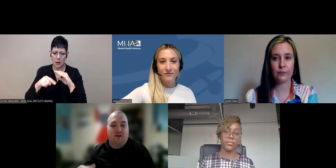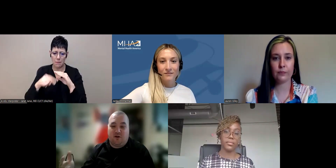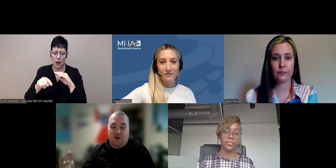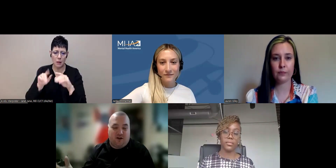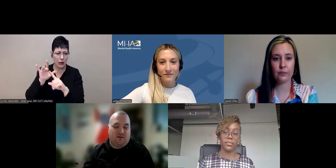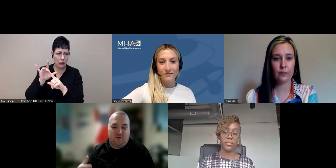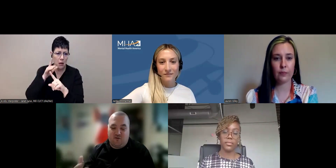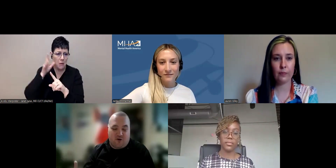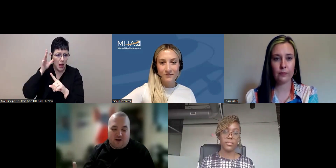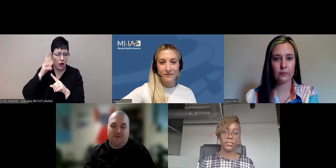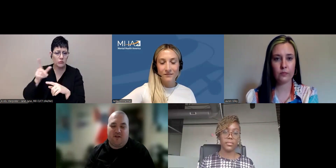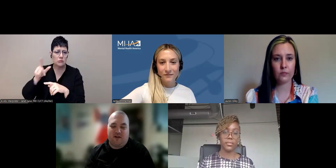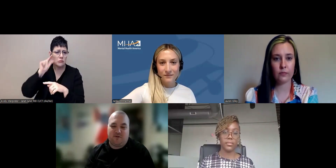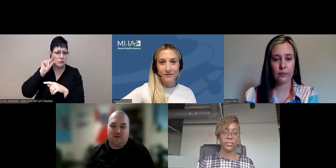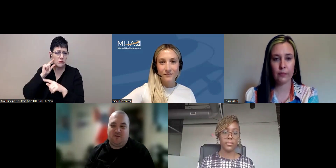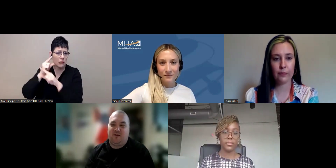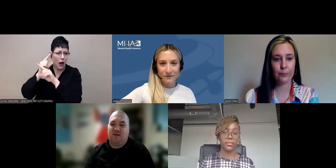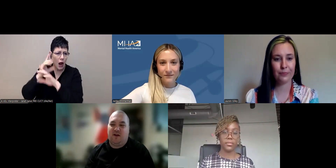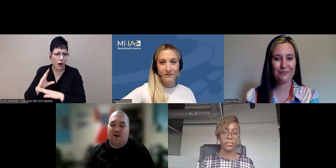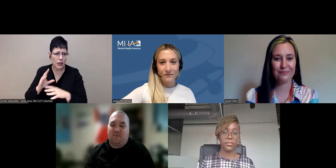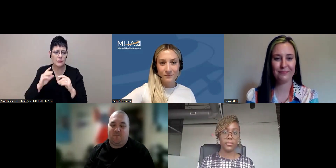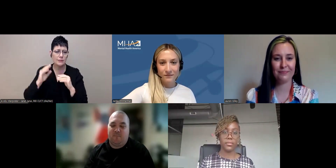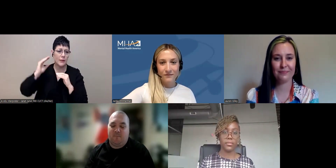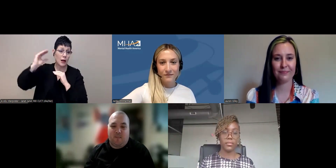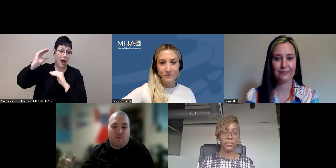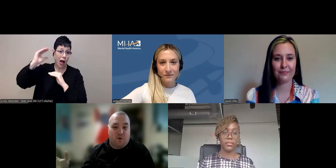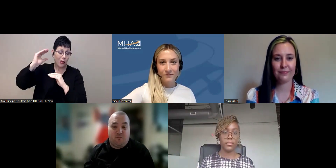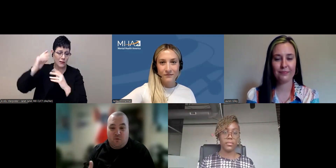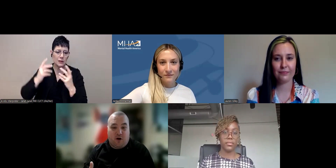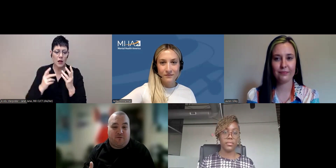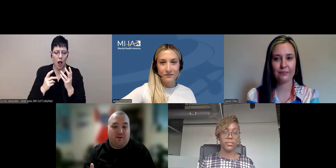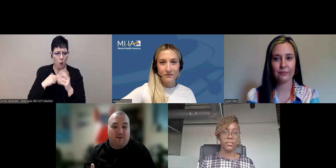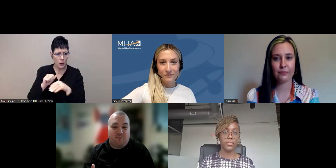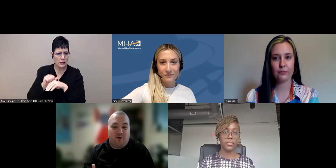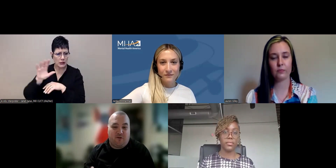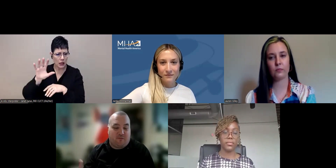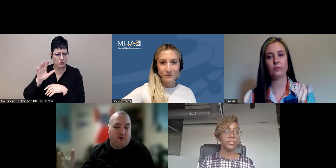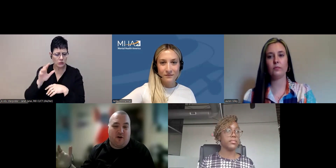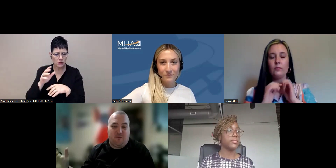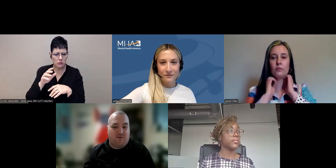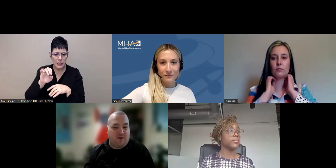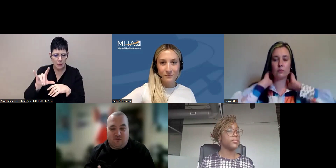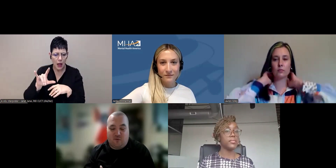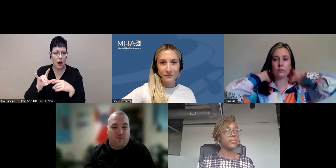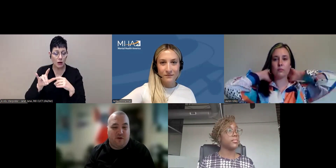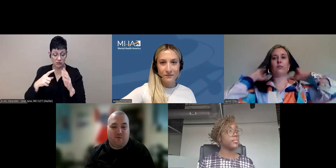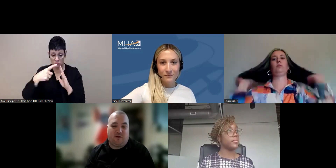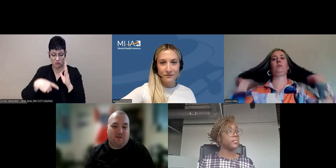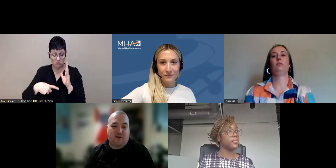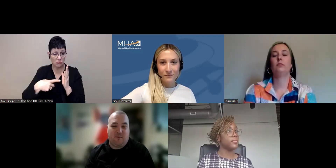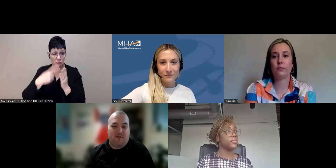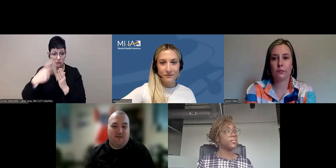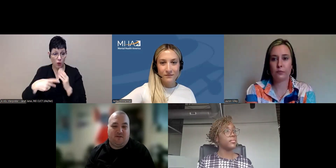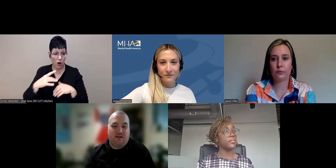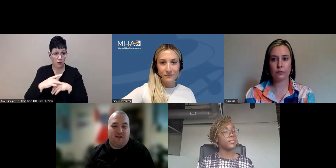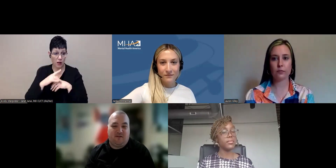say, our guardian grownups is the language we use. Um, we're, we're offering these programs, this program for the next 12 weeks, we're going